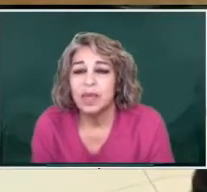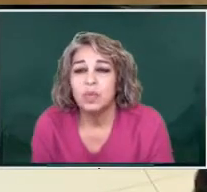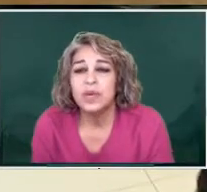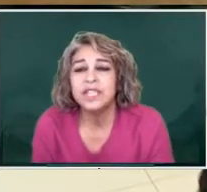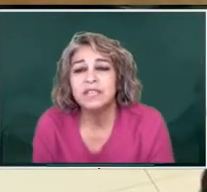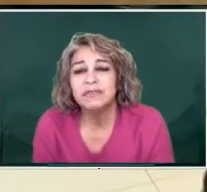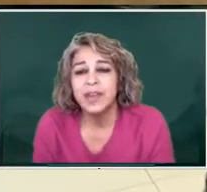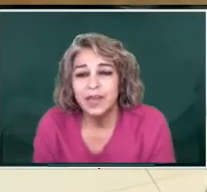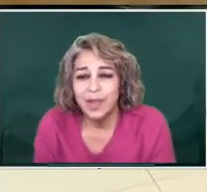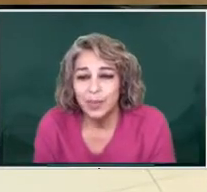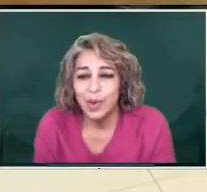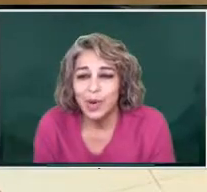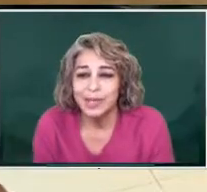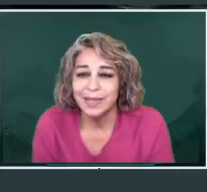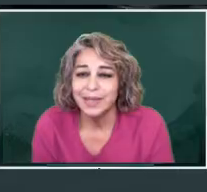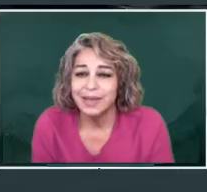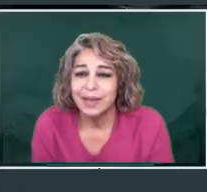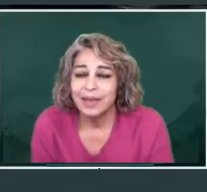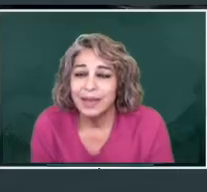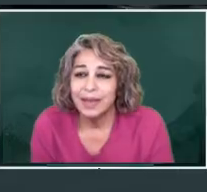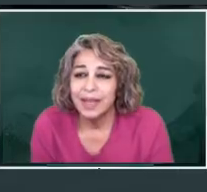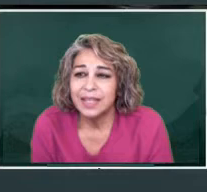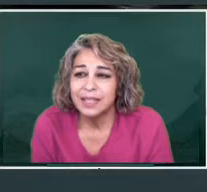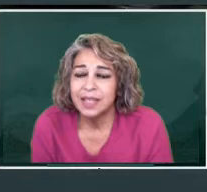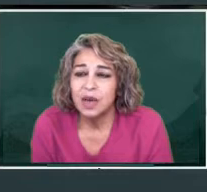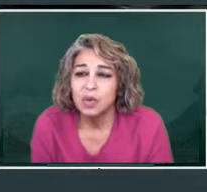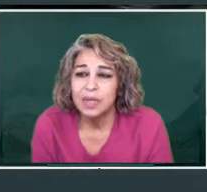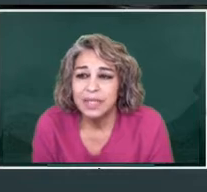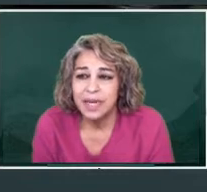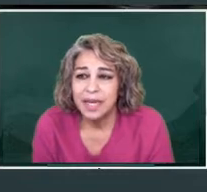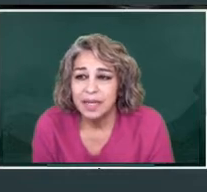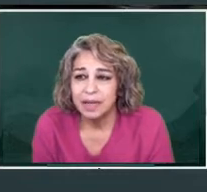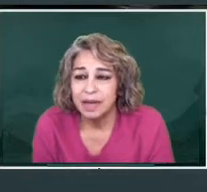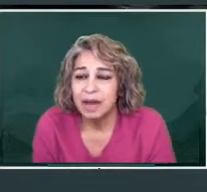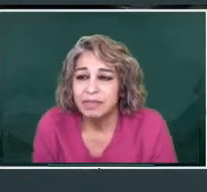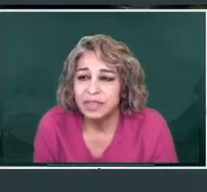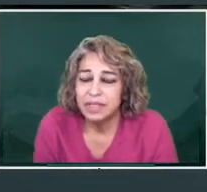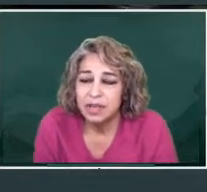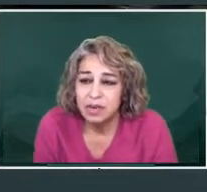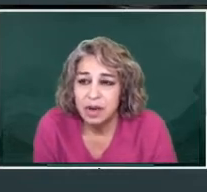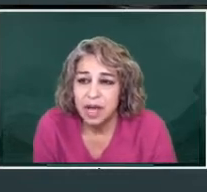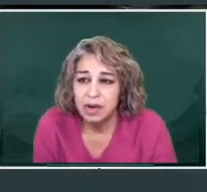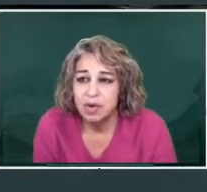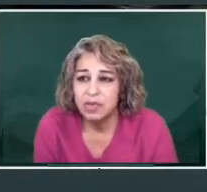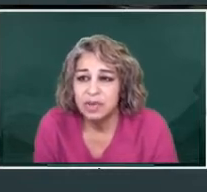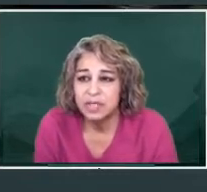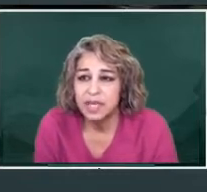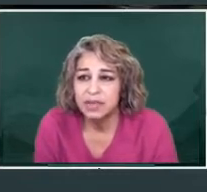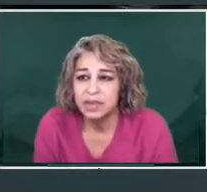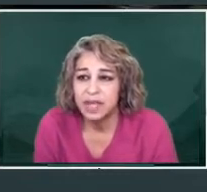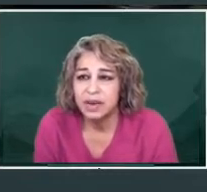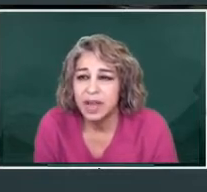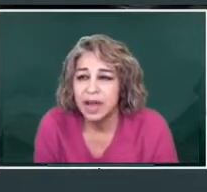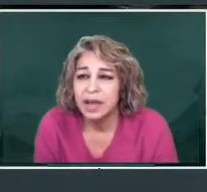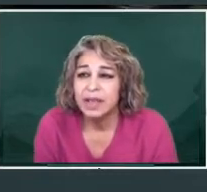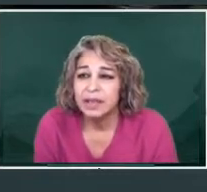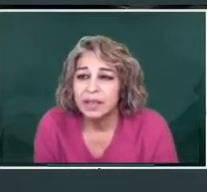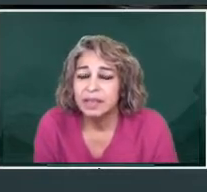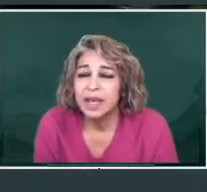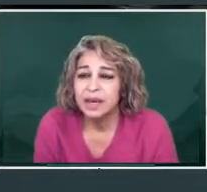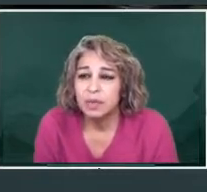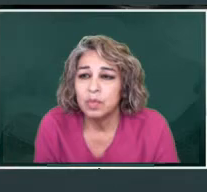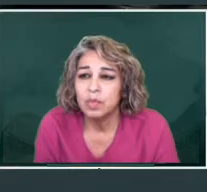which is very important. It's the only state of, uh, northern central area